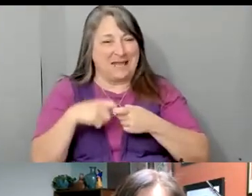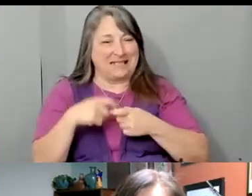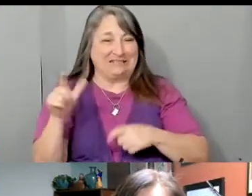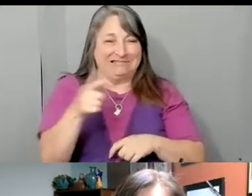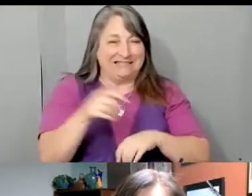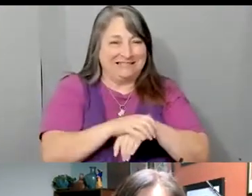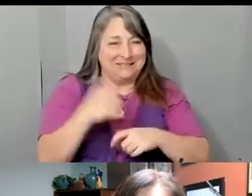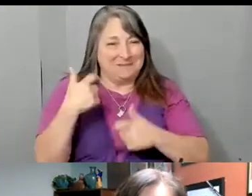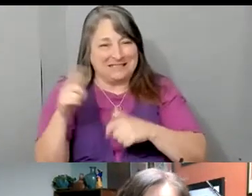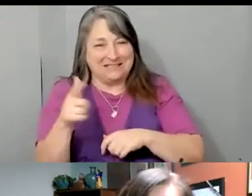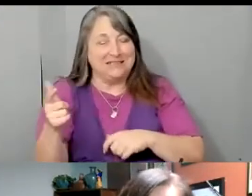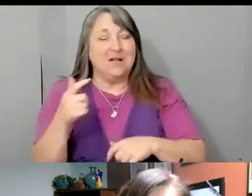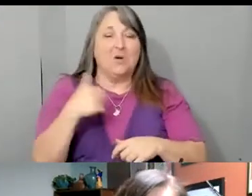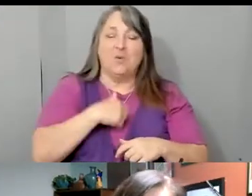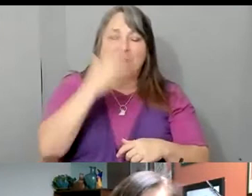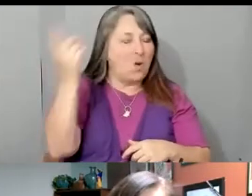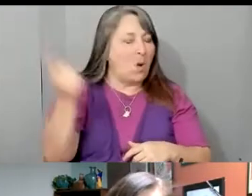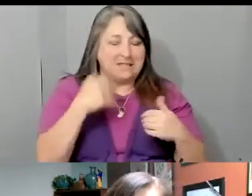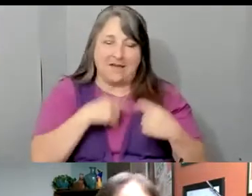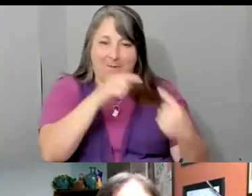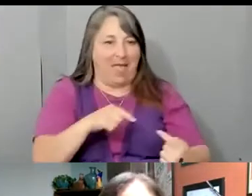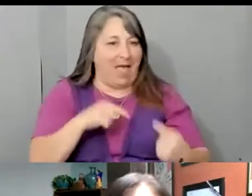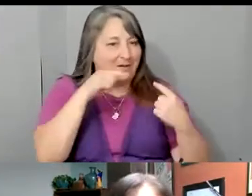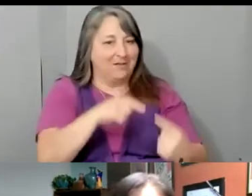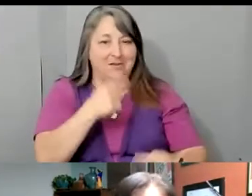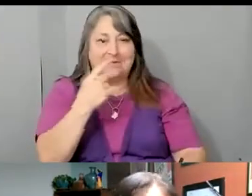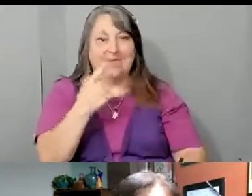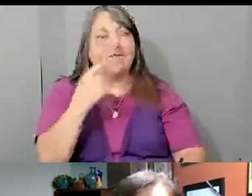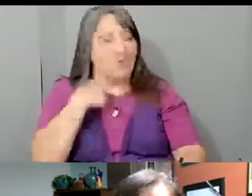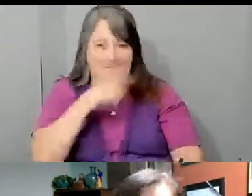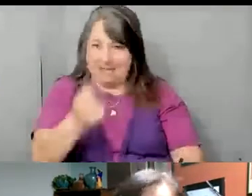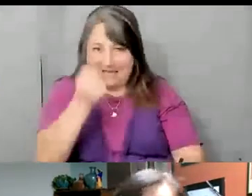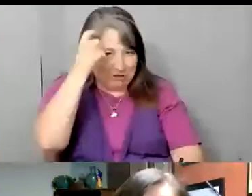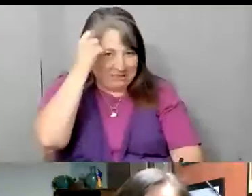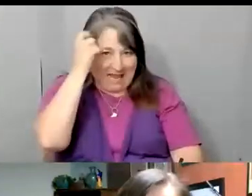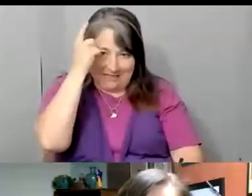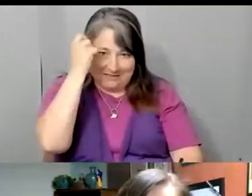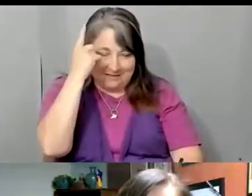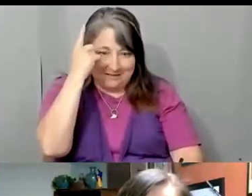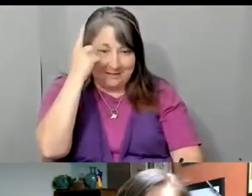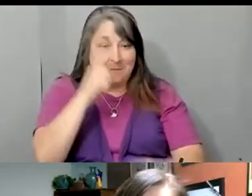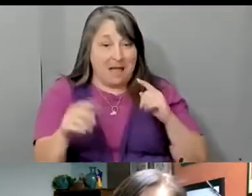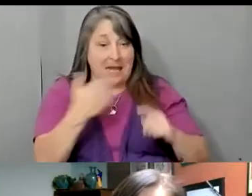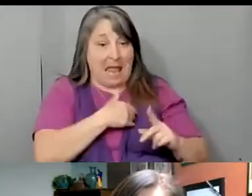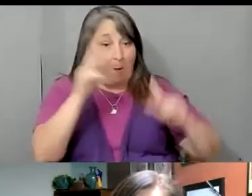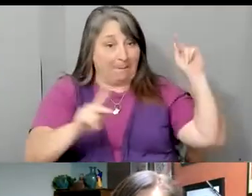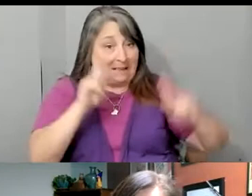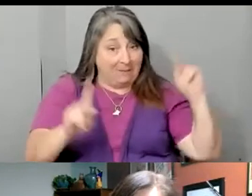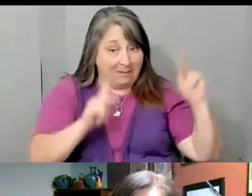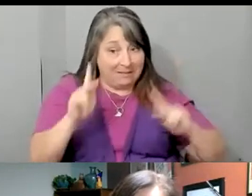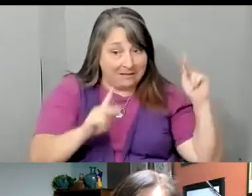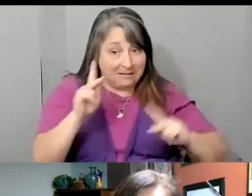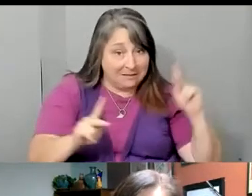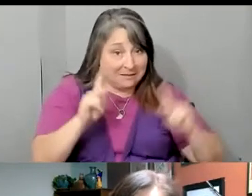Eso es lo que tenemos que entender. Pero nuestra gente, aunque no estaba,